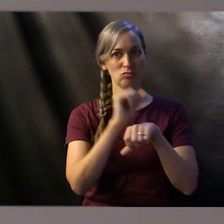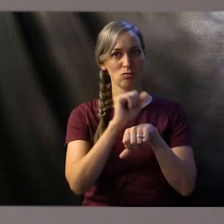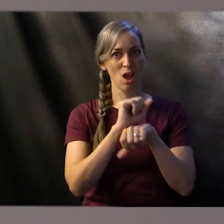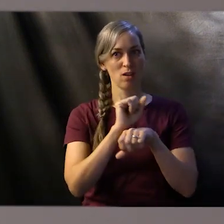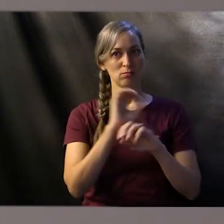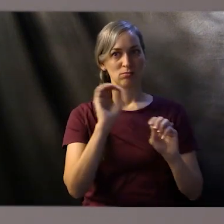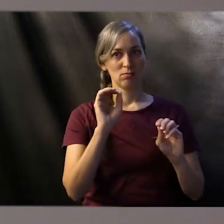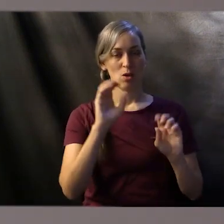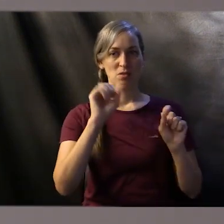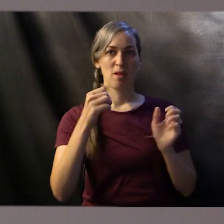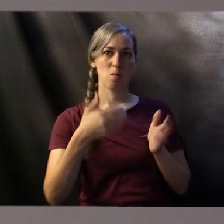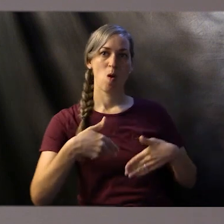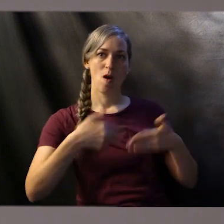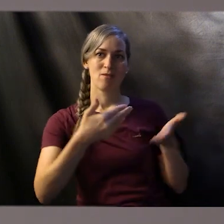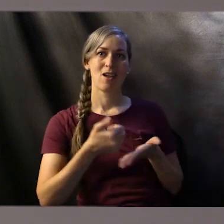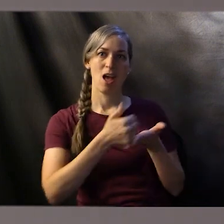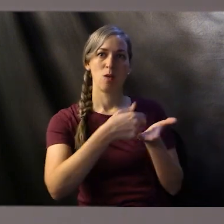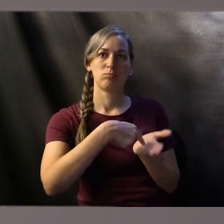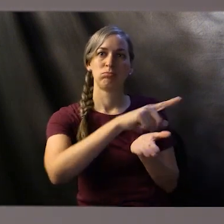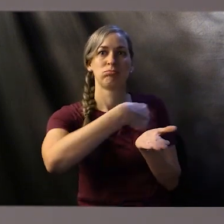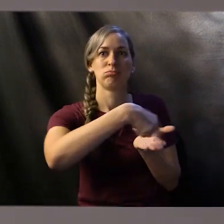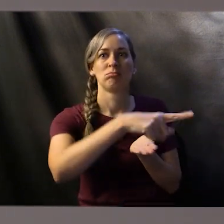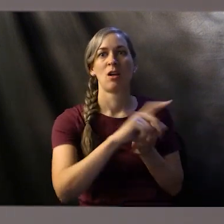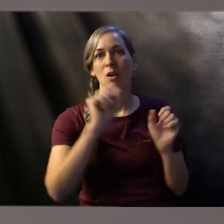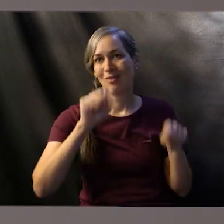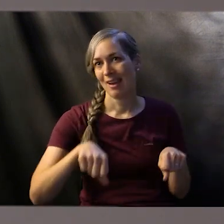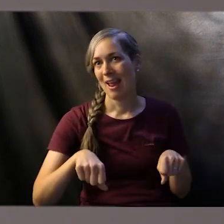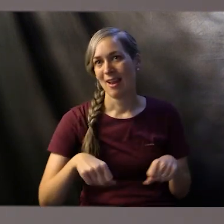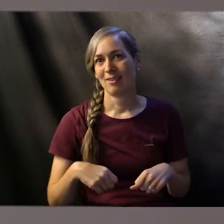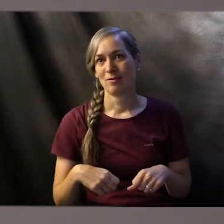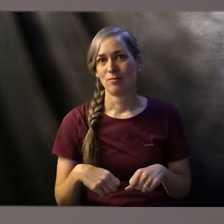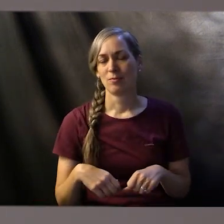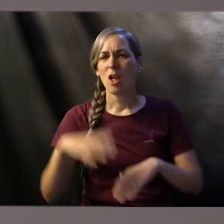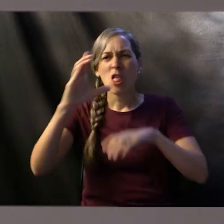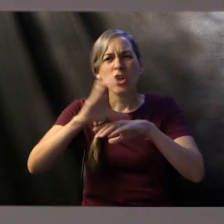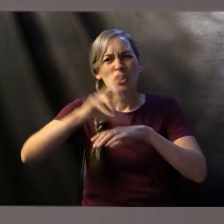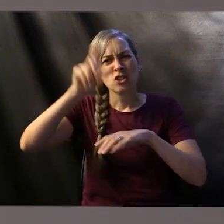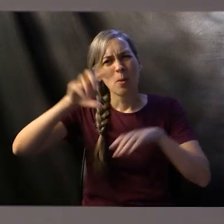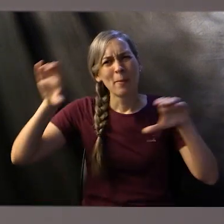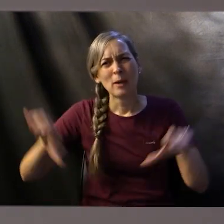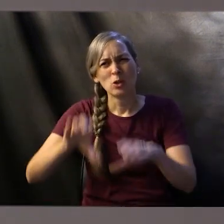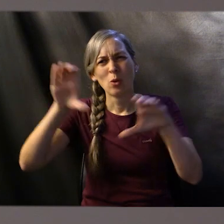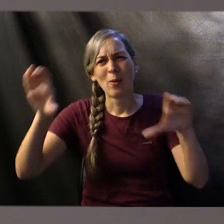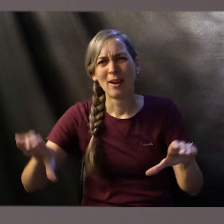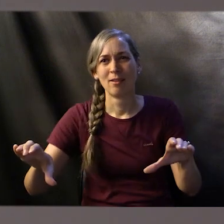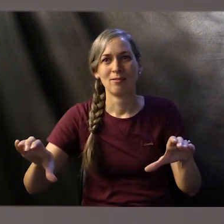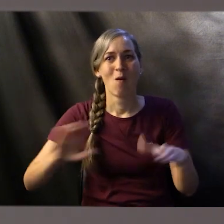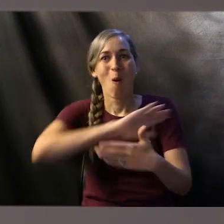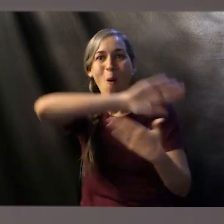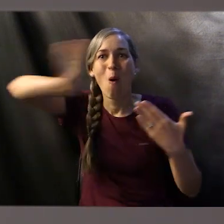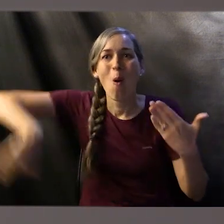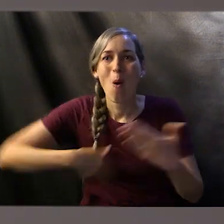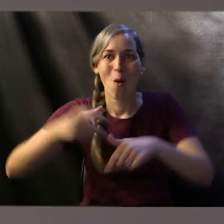of ways that we can help and the thing is it shouldn't just stop here. It's not just for this time. The church should be doing these things in